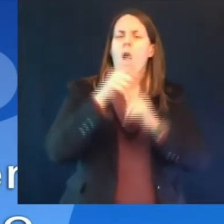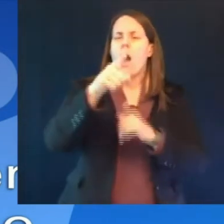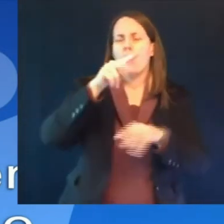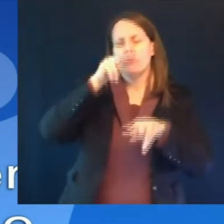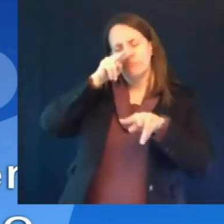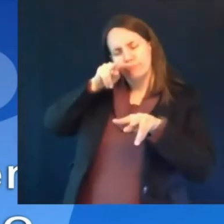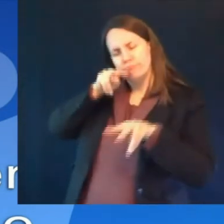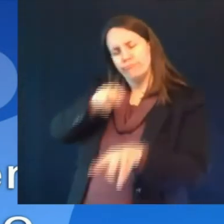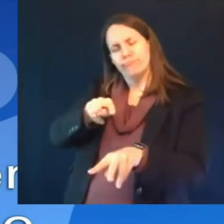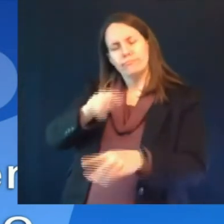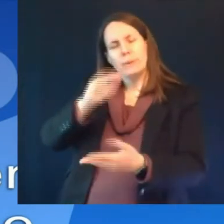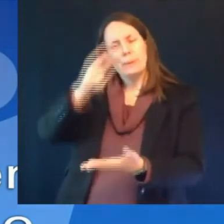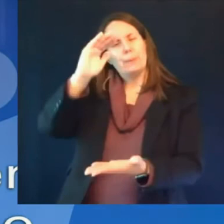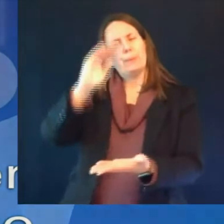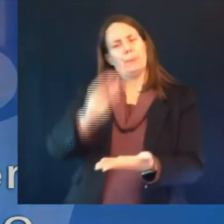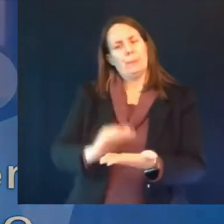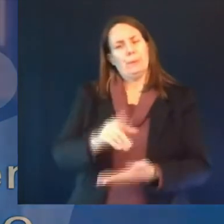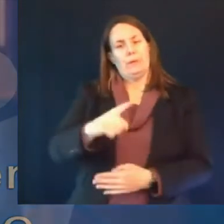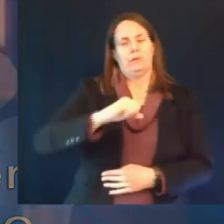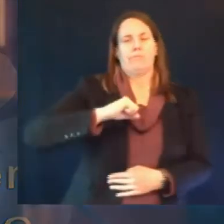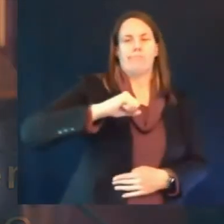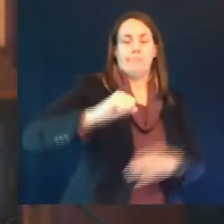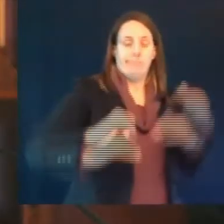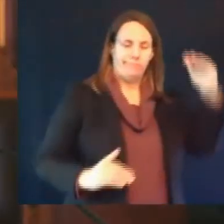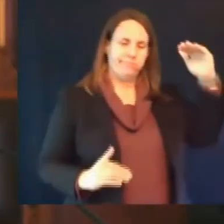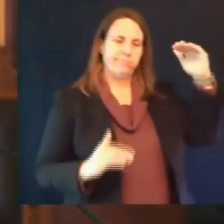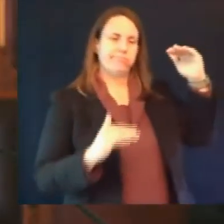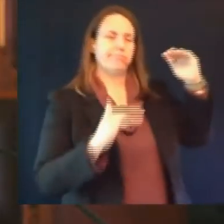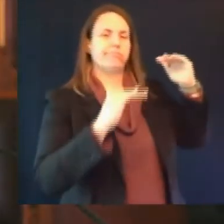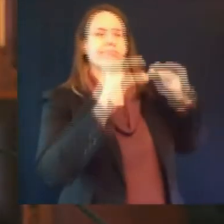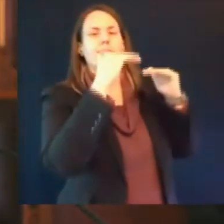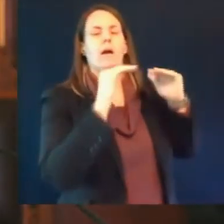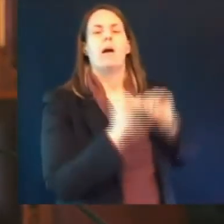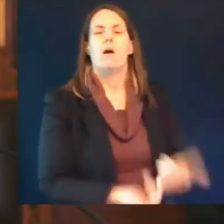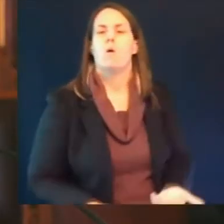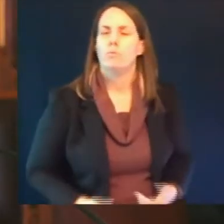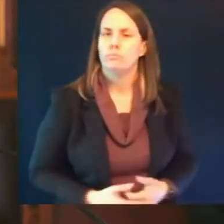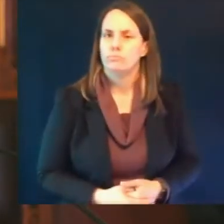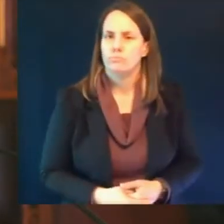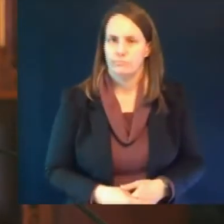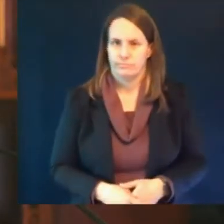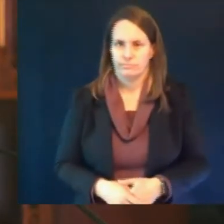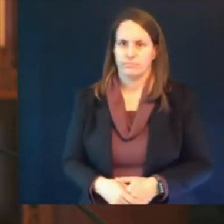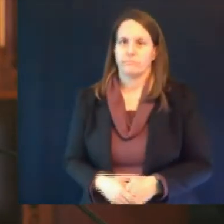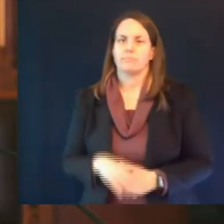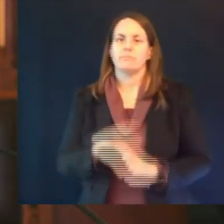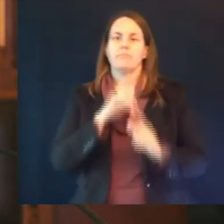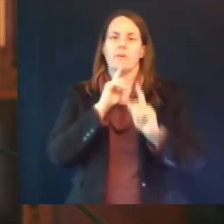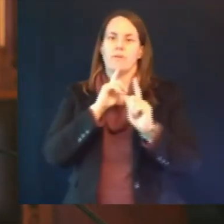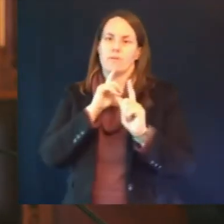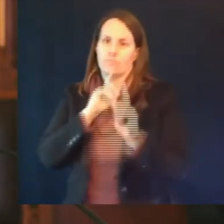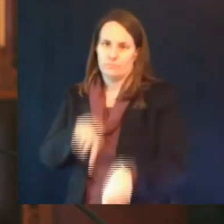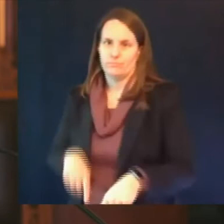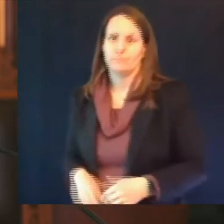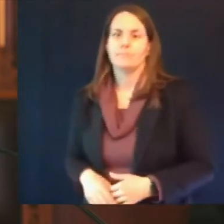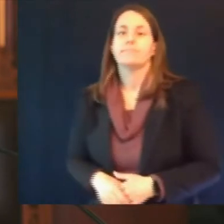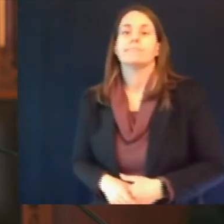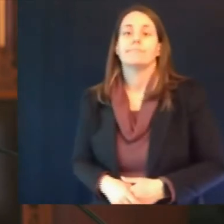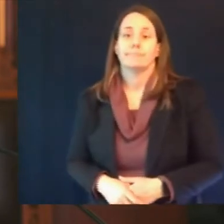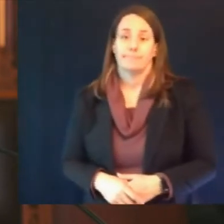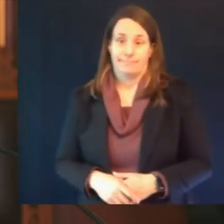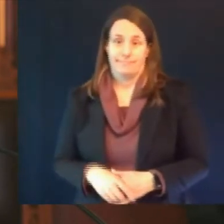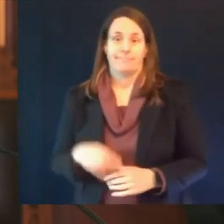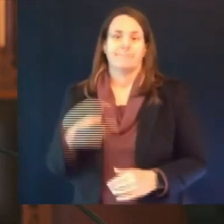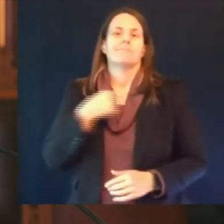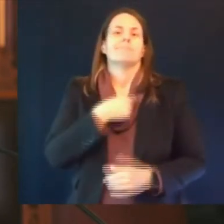yeah i mean we are seeing um that there are places with lower uptake than other places and we have a